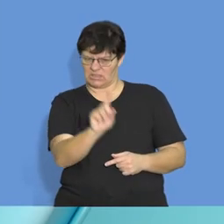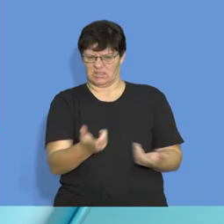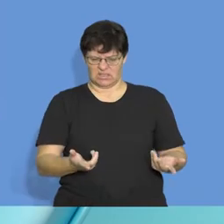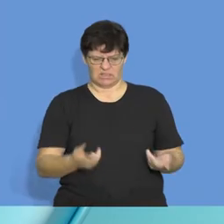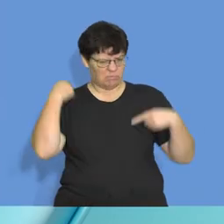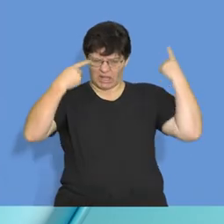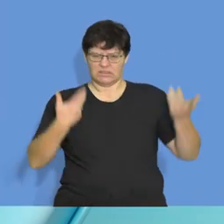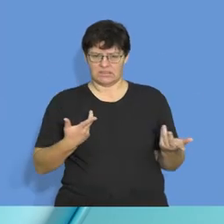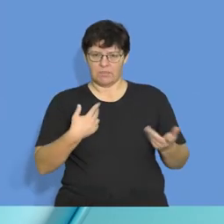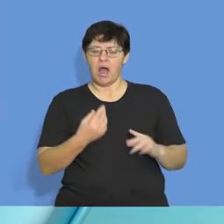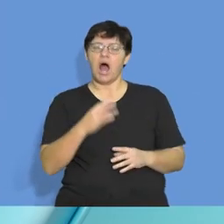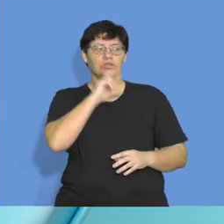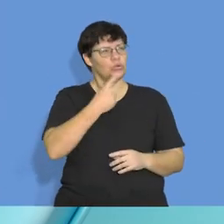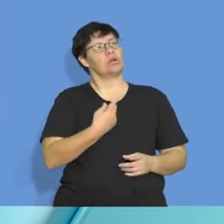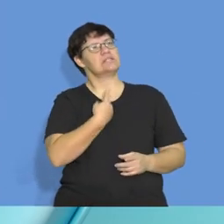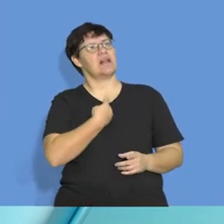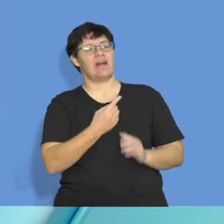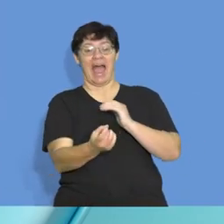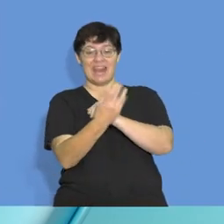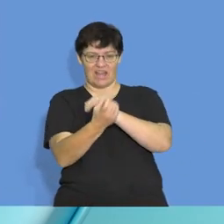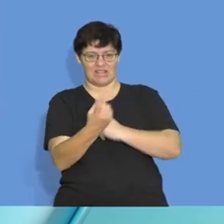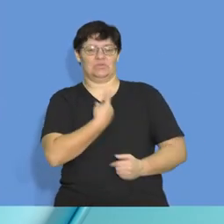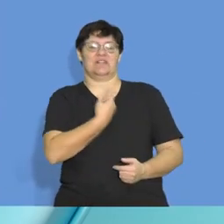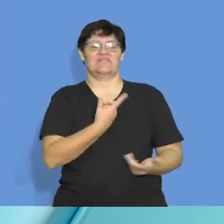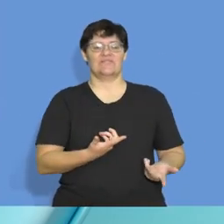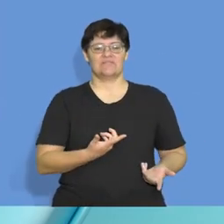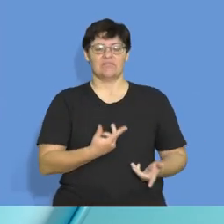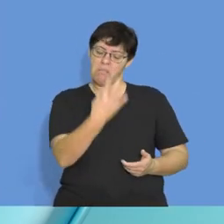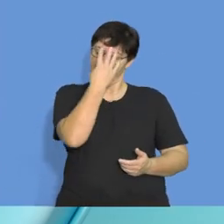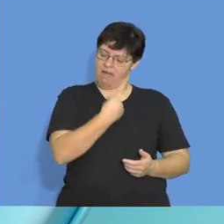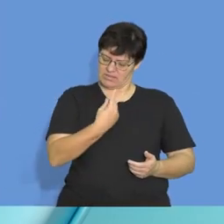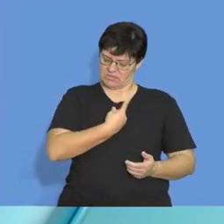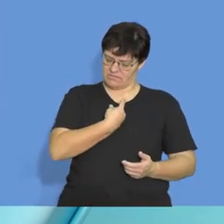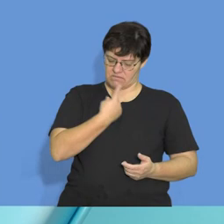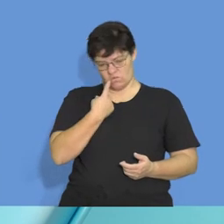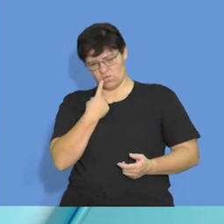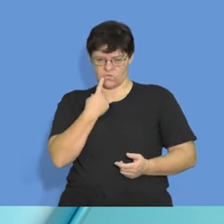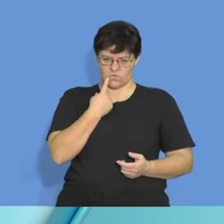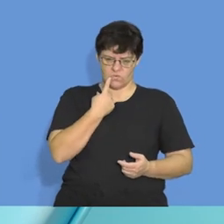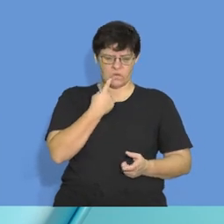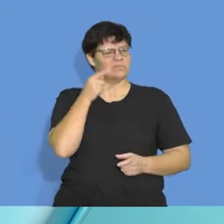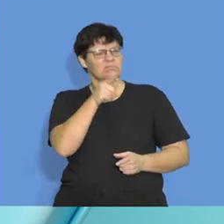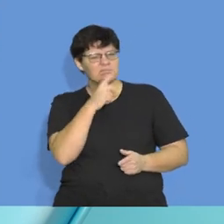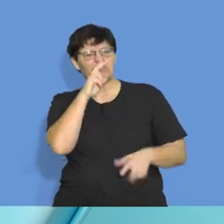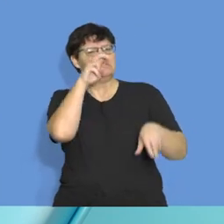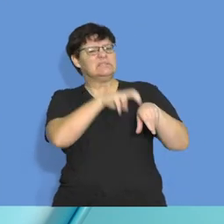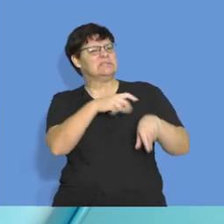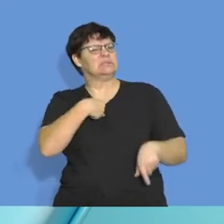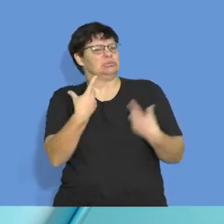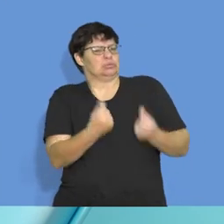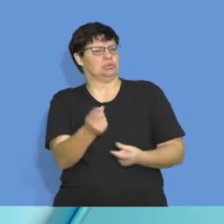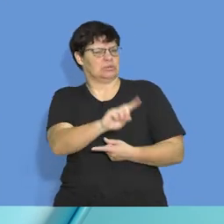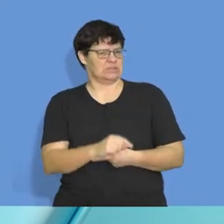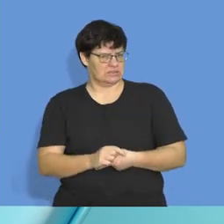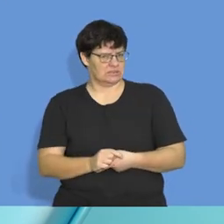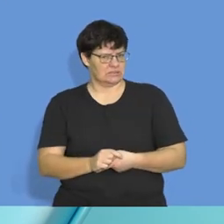Sometimes you need good advice. Right? So, talk to yourself. Ask yourself, talk to yourself, say, right, what is required here? What am